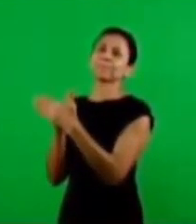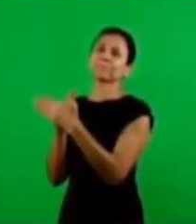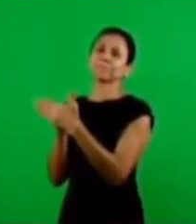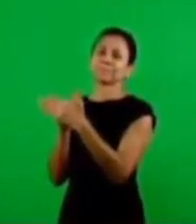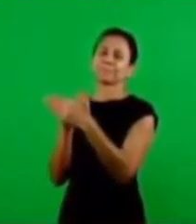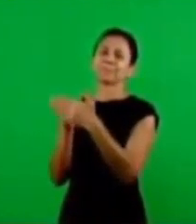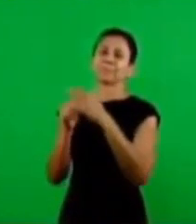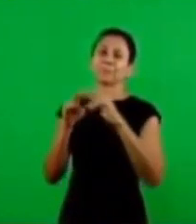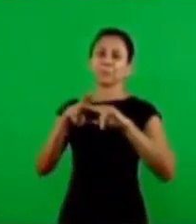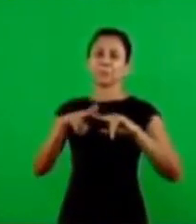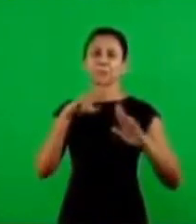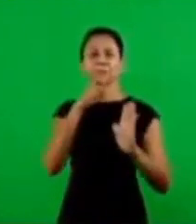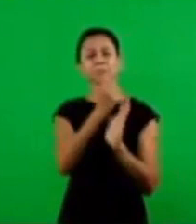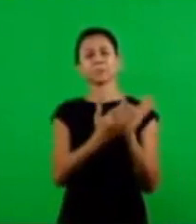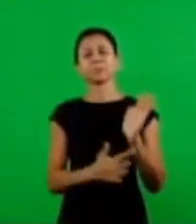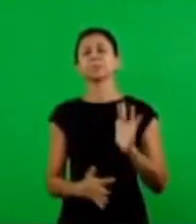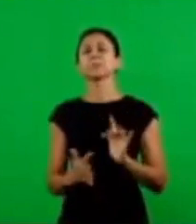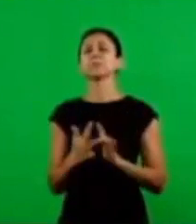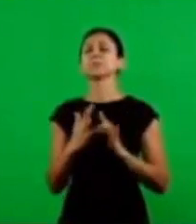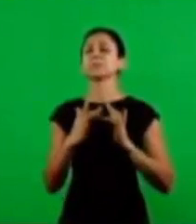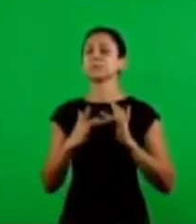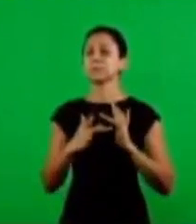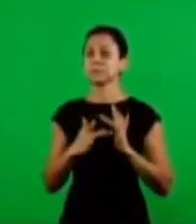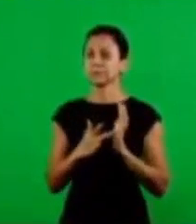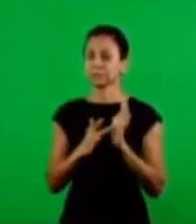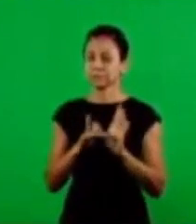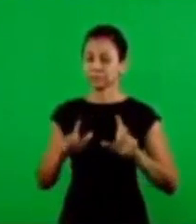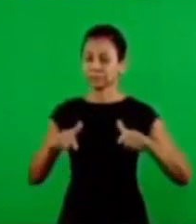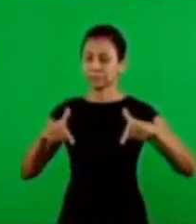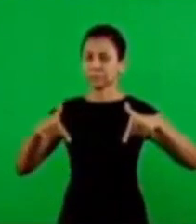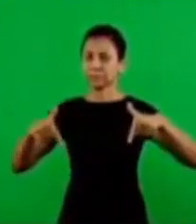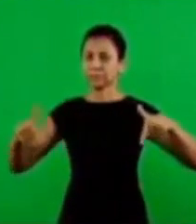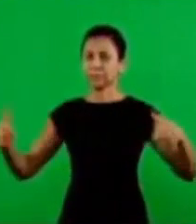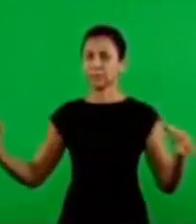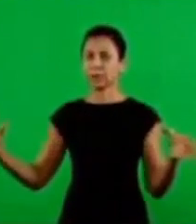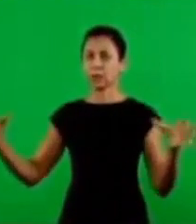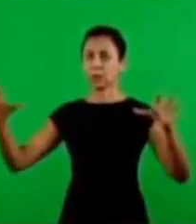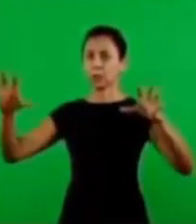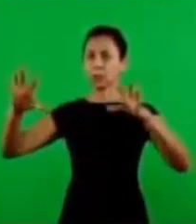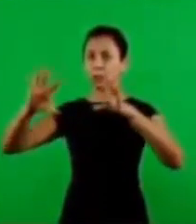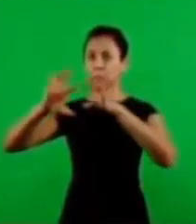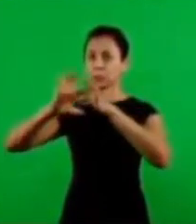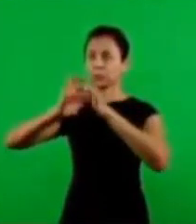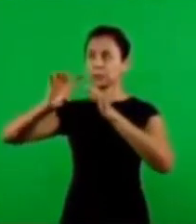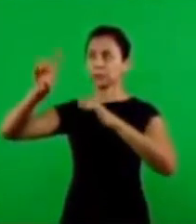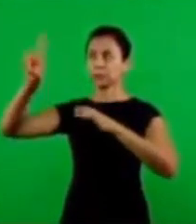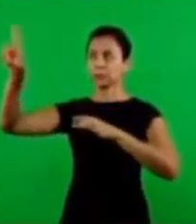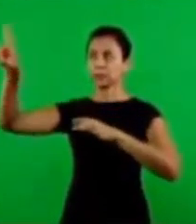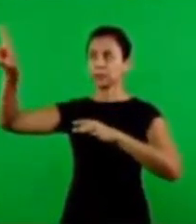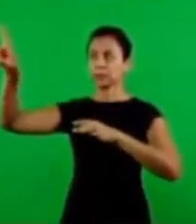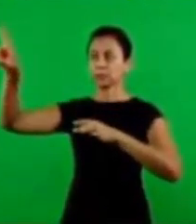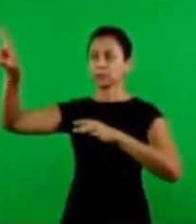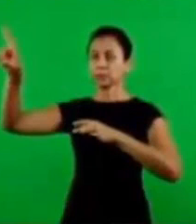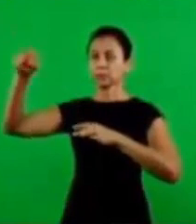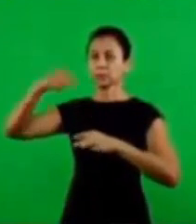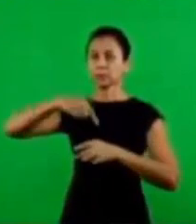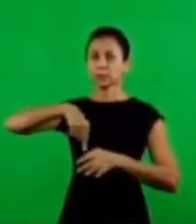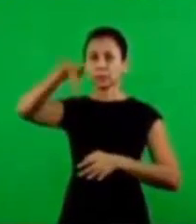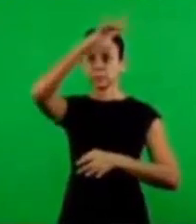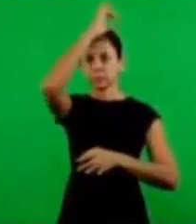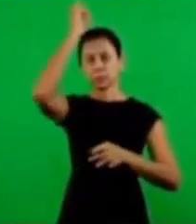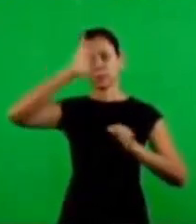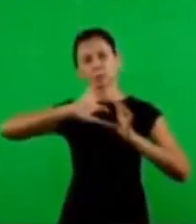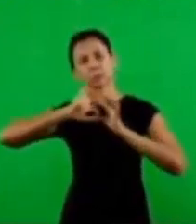return but he didn't have this connection and now the blood of jesus was agent of uniting